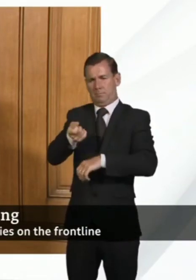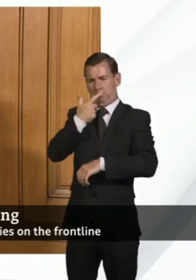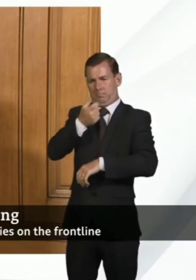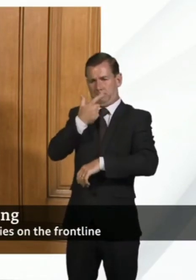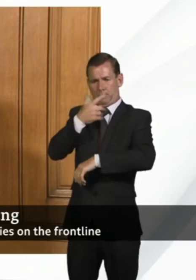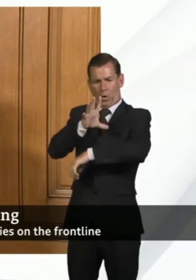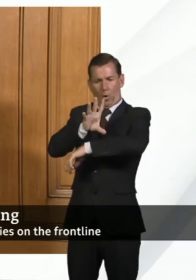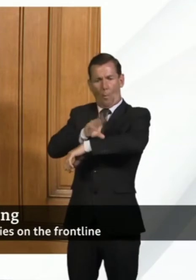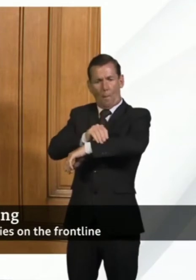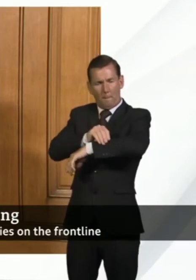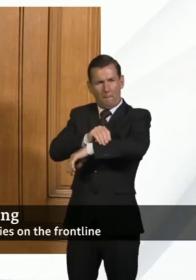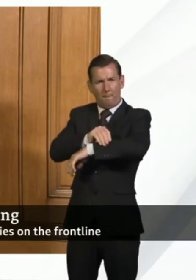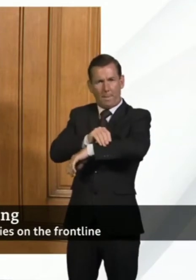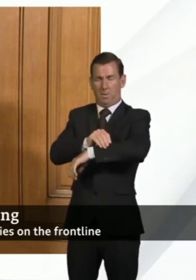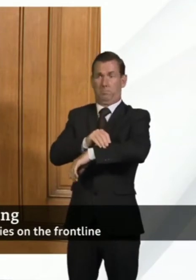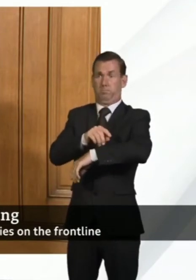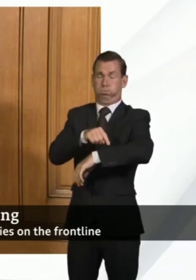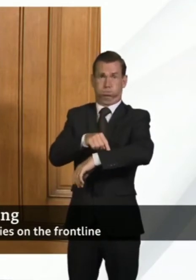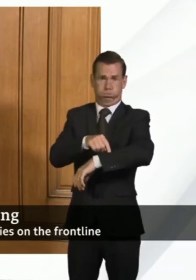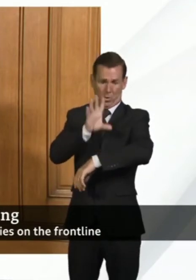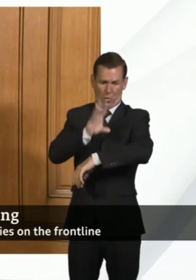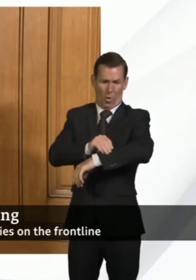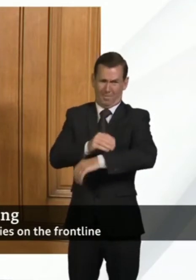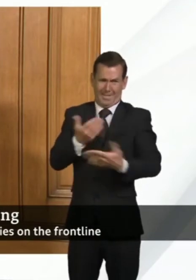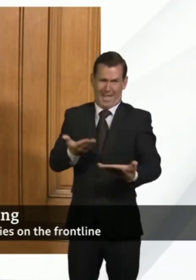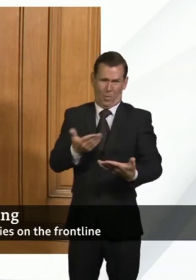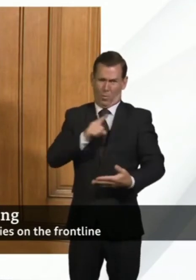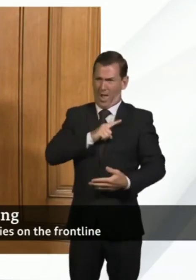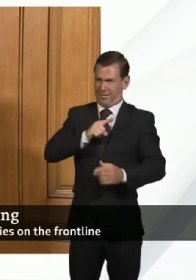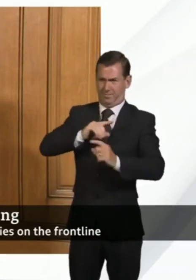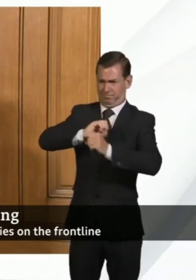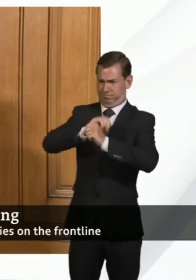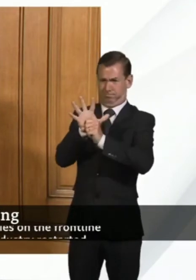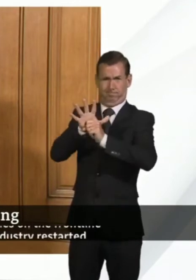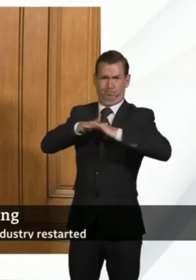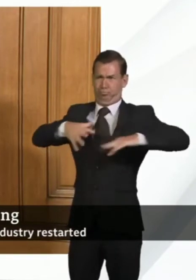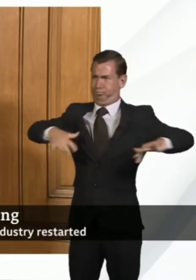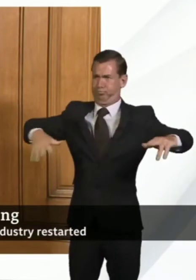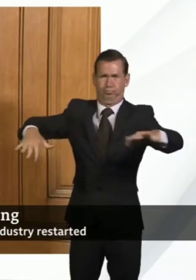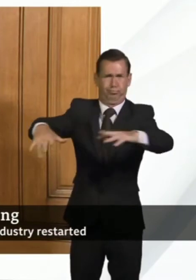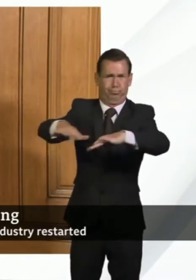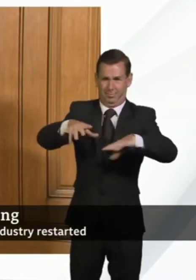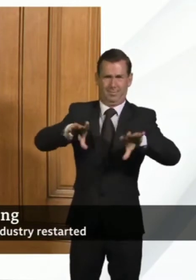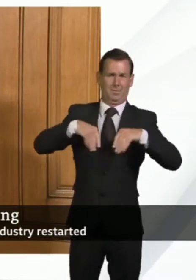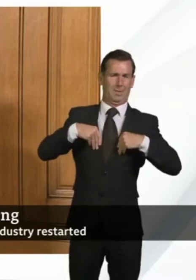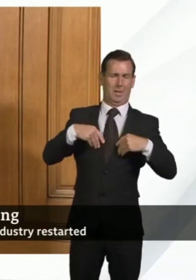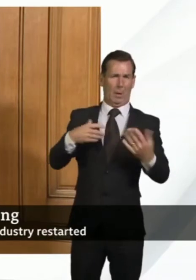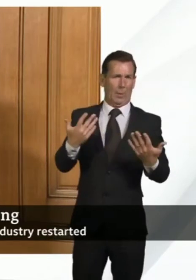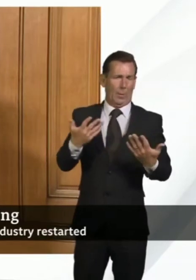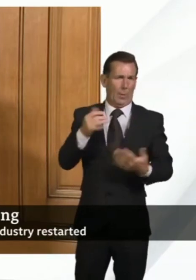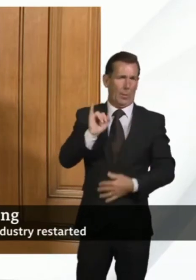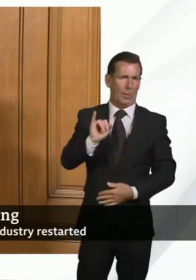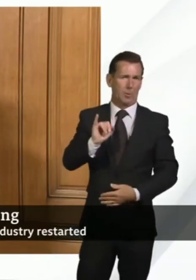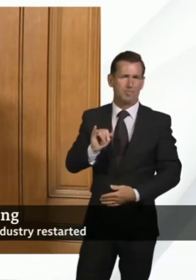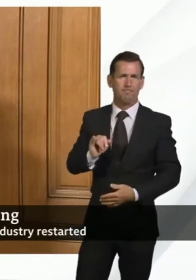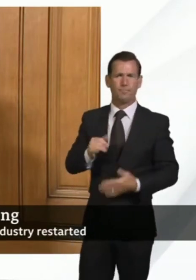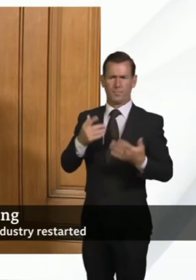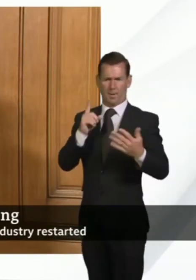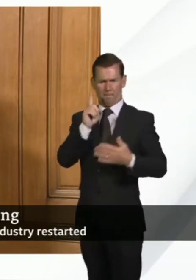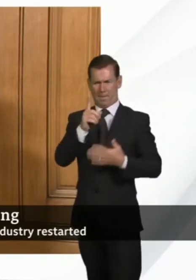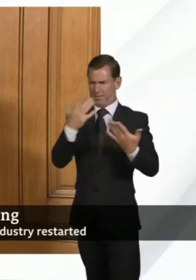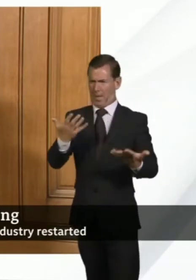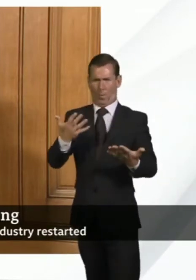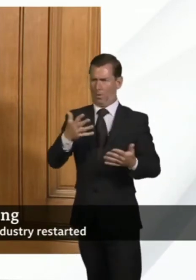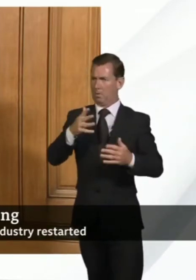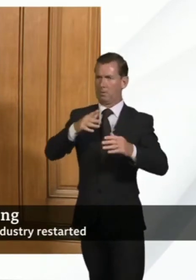there may be a reason not to do that at a time when virus is circulating. But now that we've come over the peak, we are